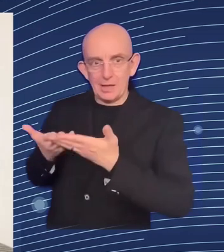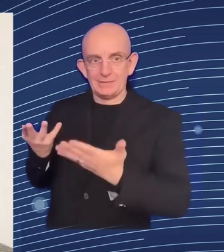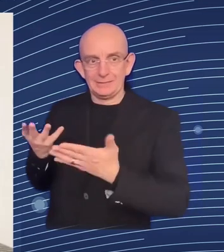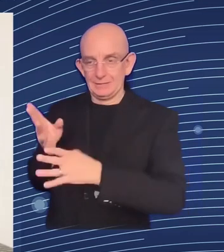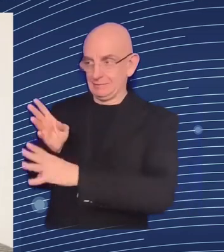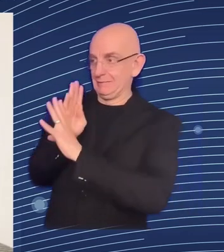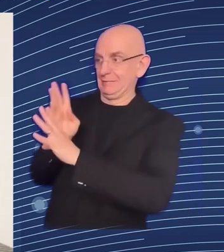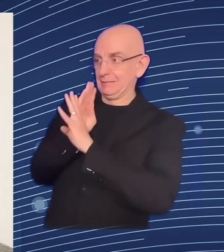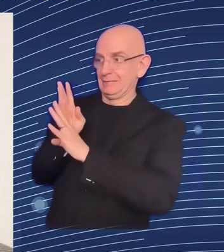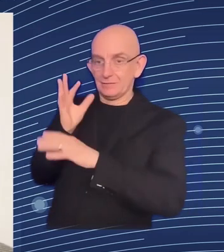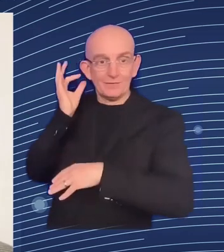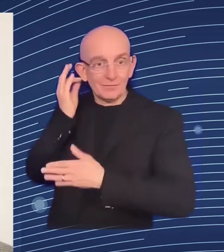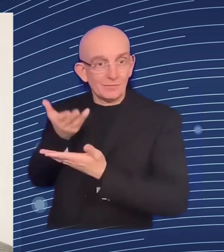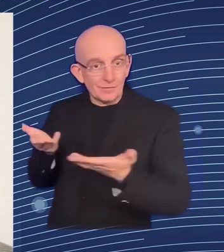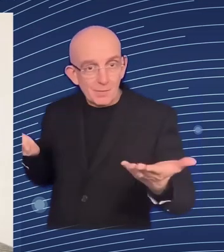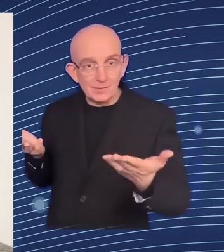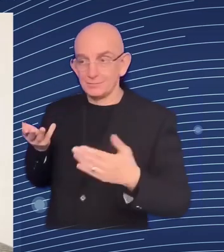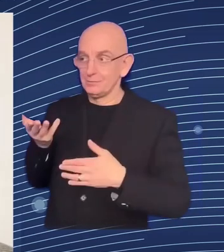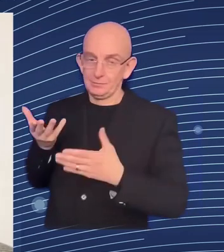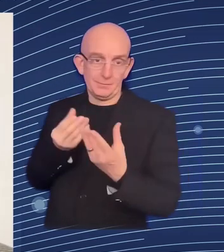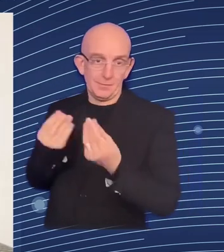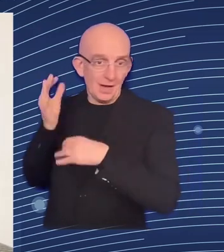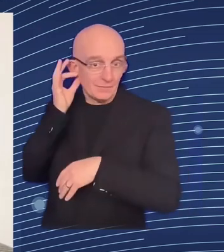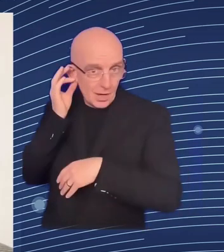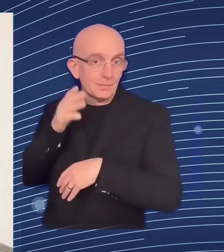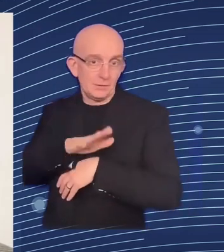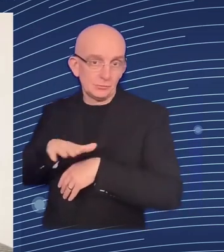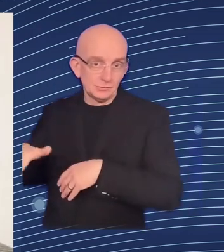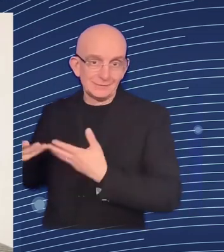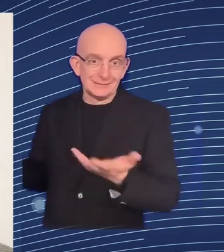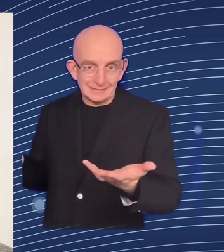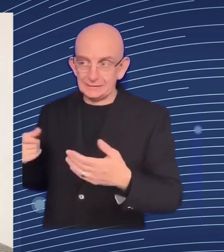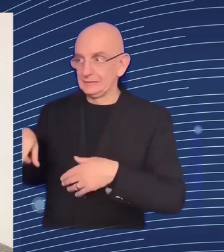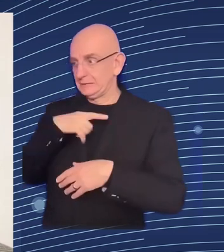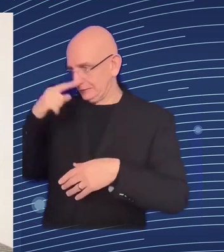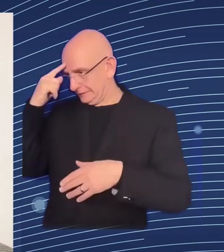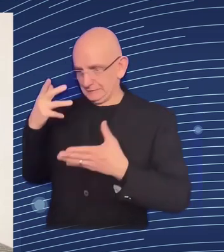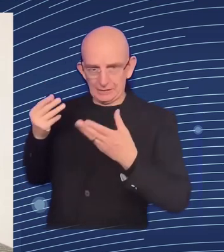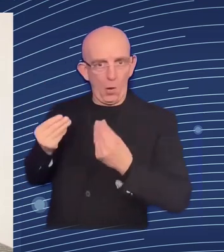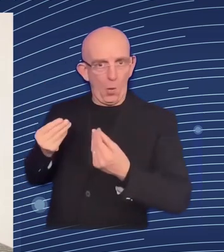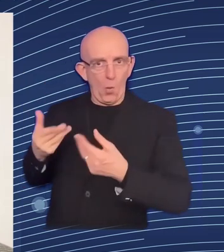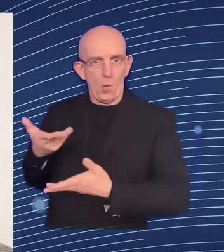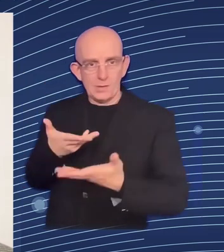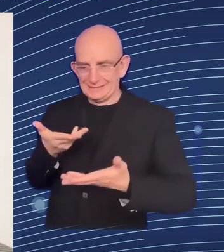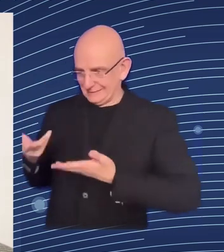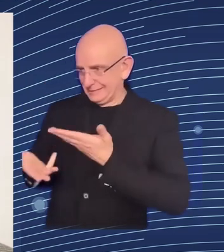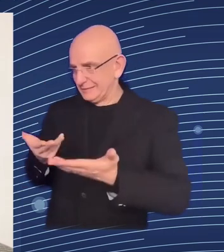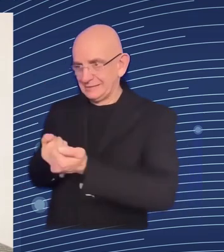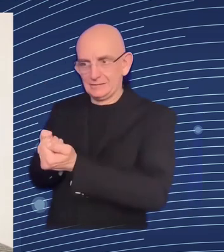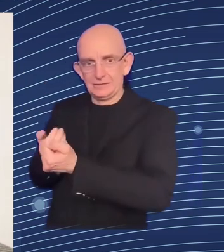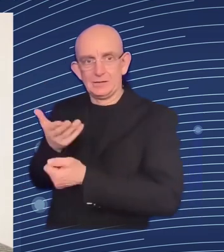all the support to these people in terms of education for the for the kids but also in terms of jobs for the women